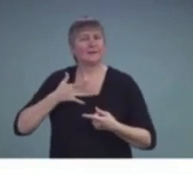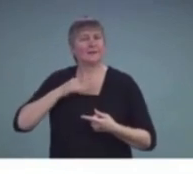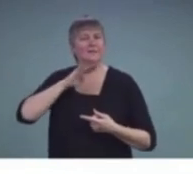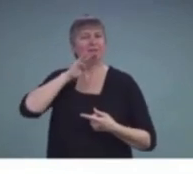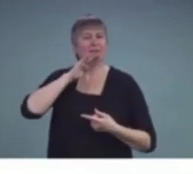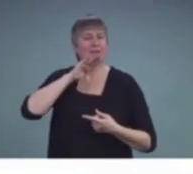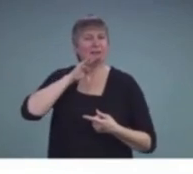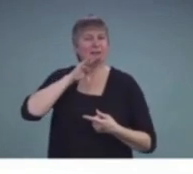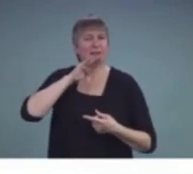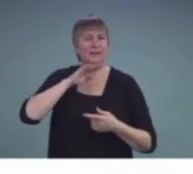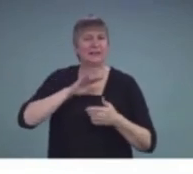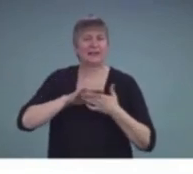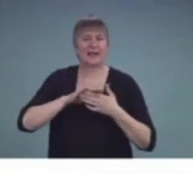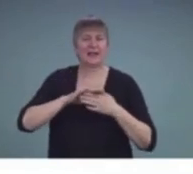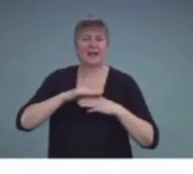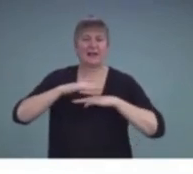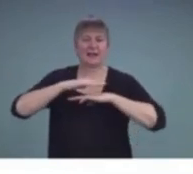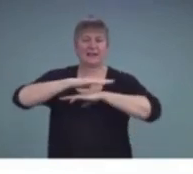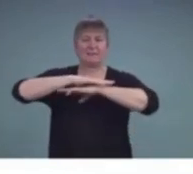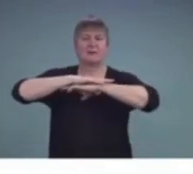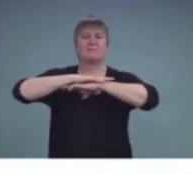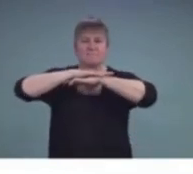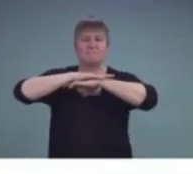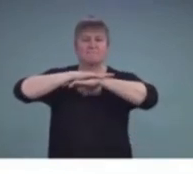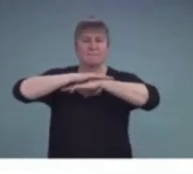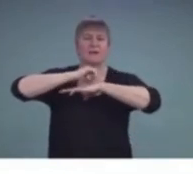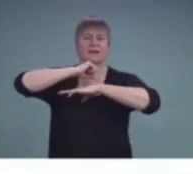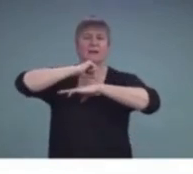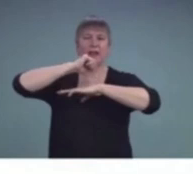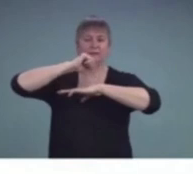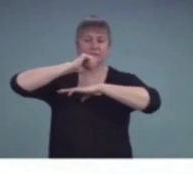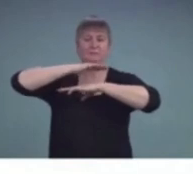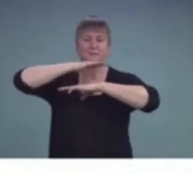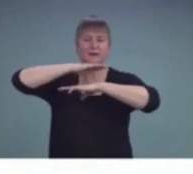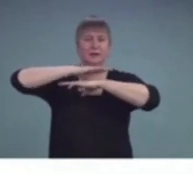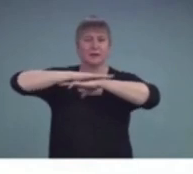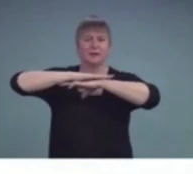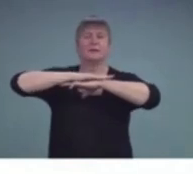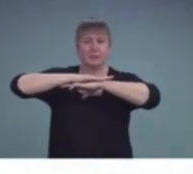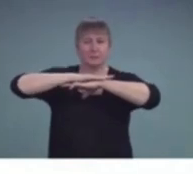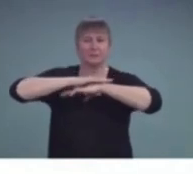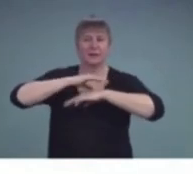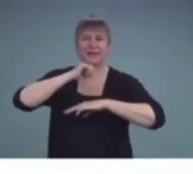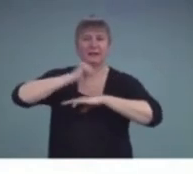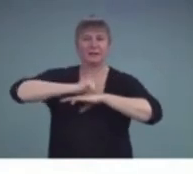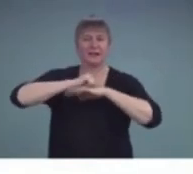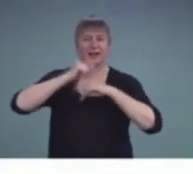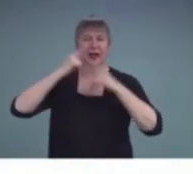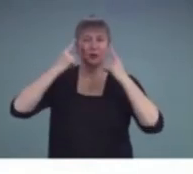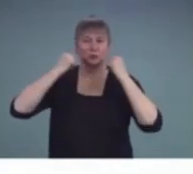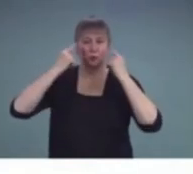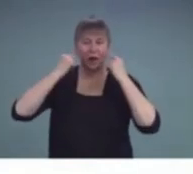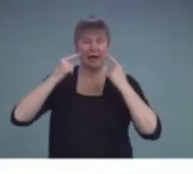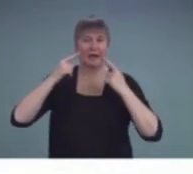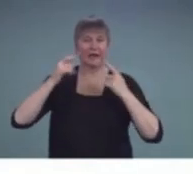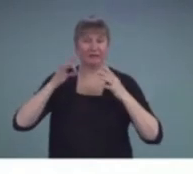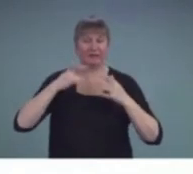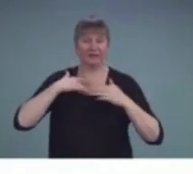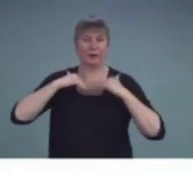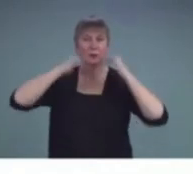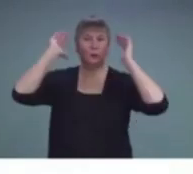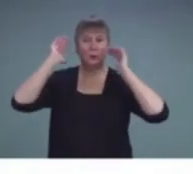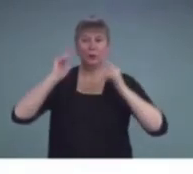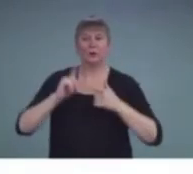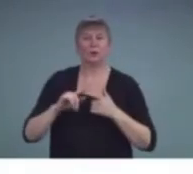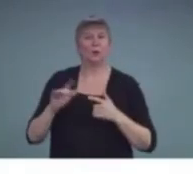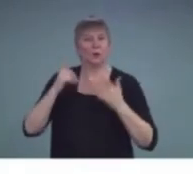bang his chin on the table and actually start crying when he was really, really struggling. His productions